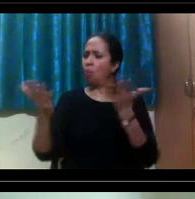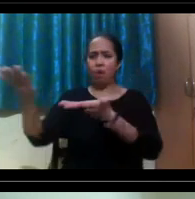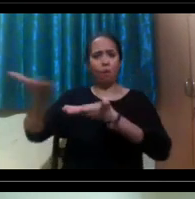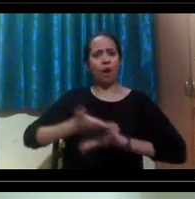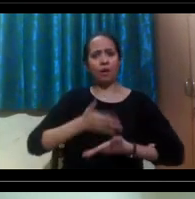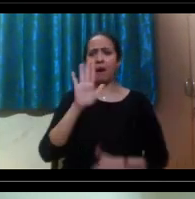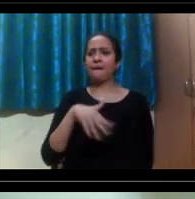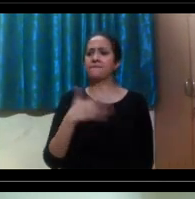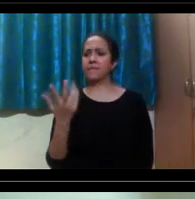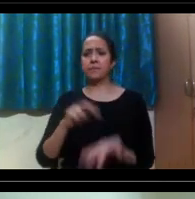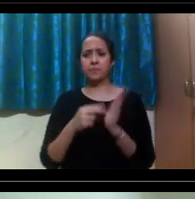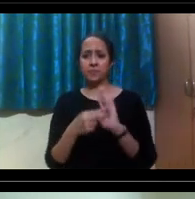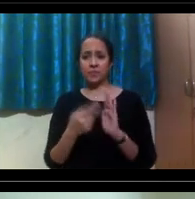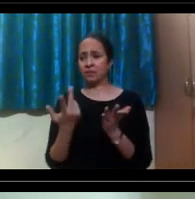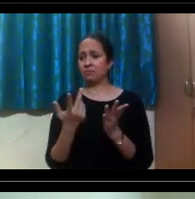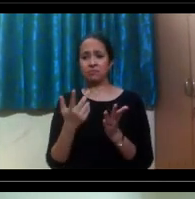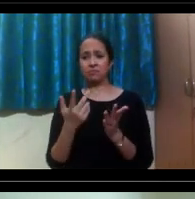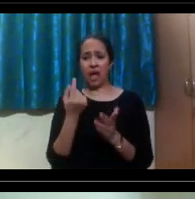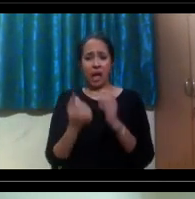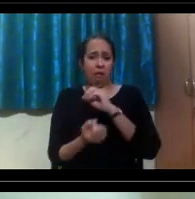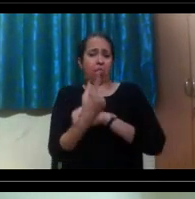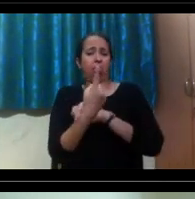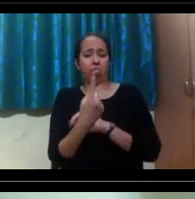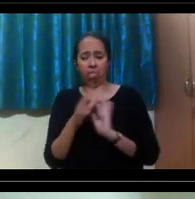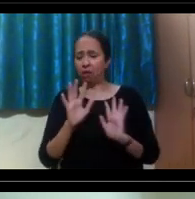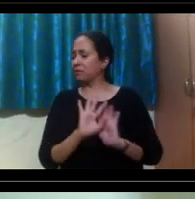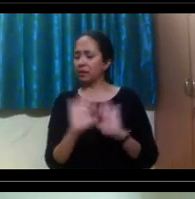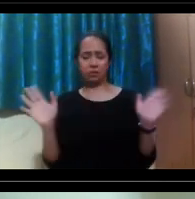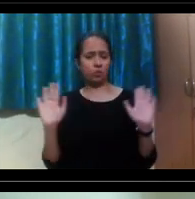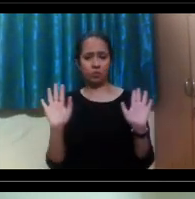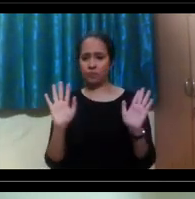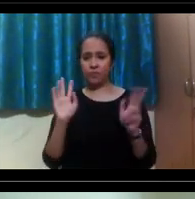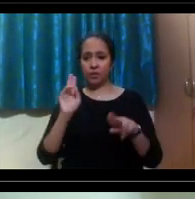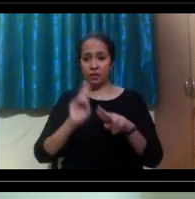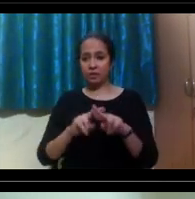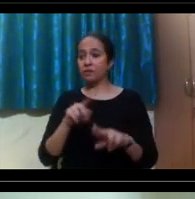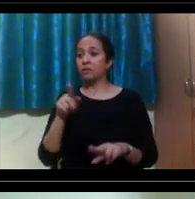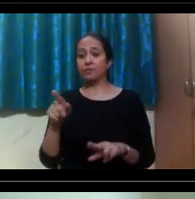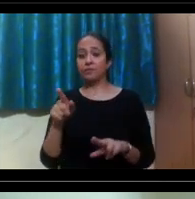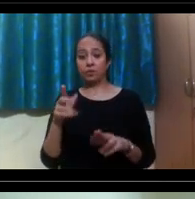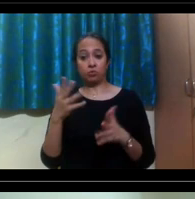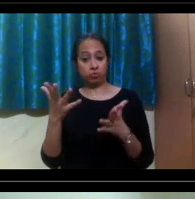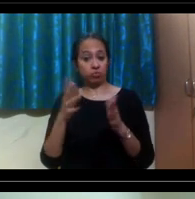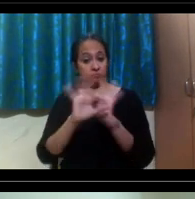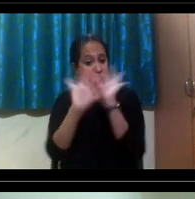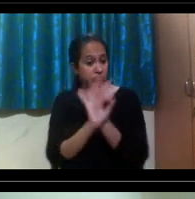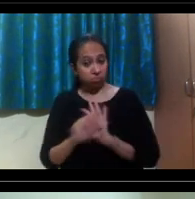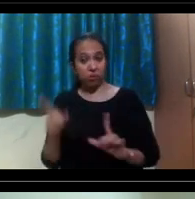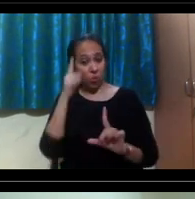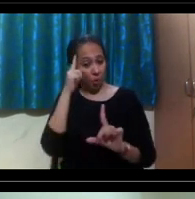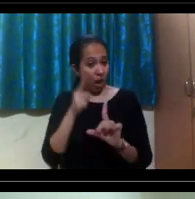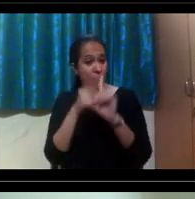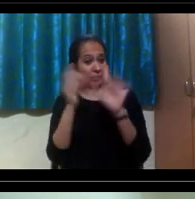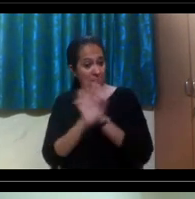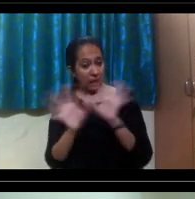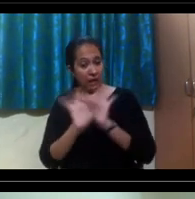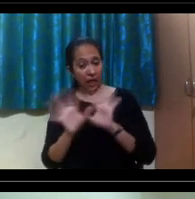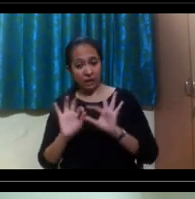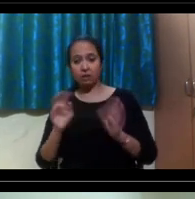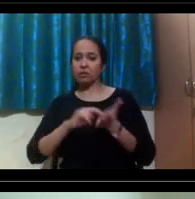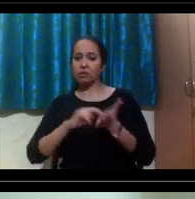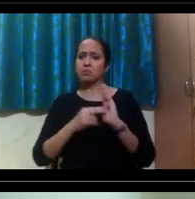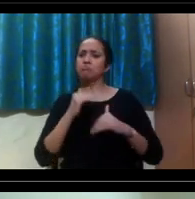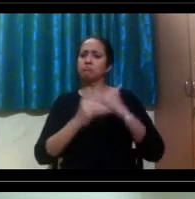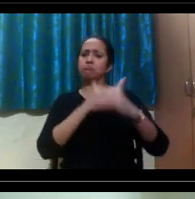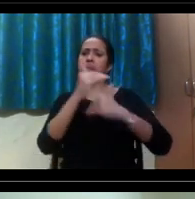yeah, so it doesn't usually come at the admission process, but you would not be denied. And that's when it can go through, you're protected by